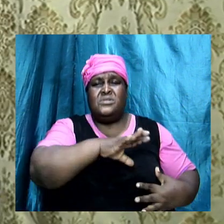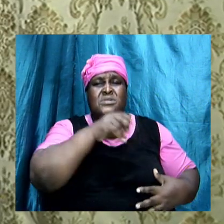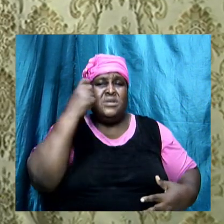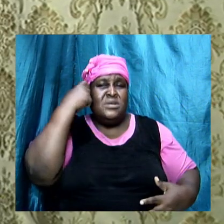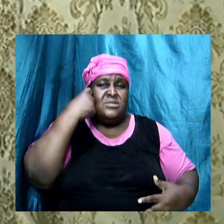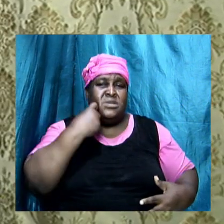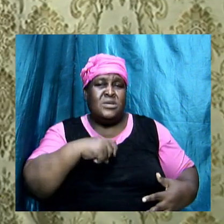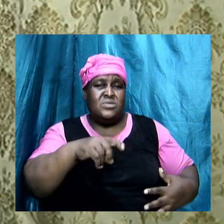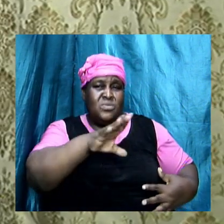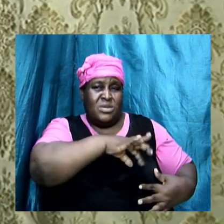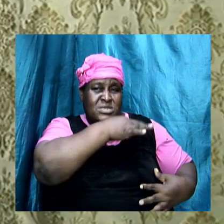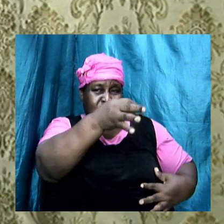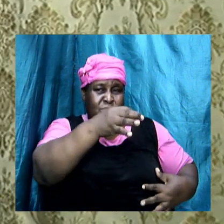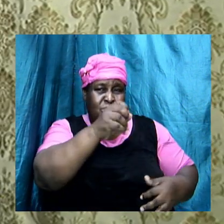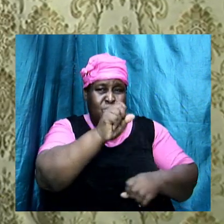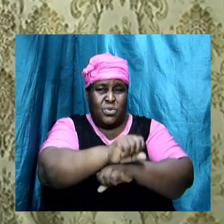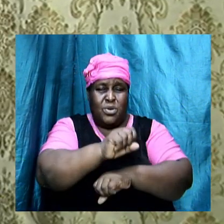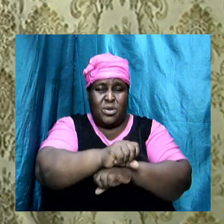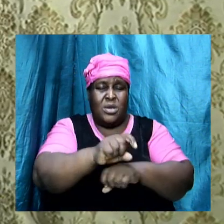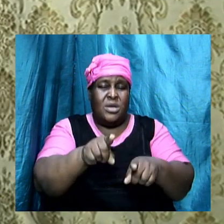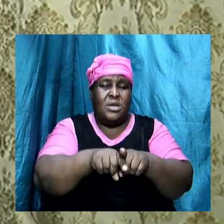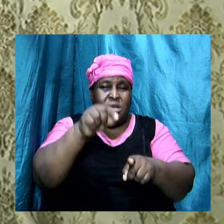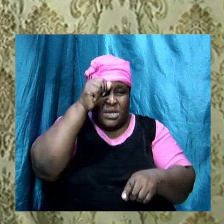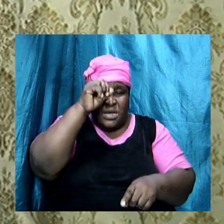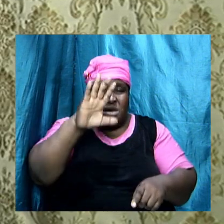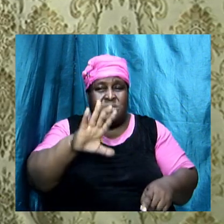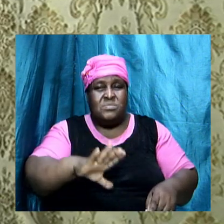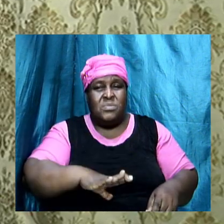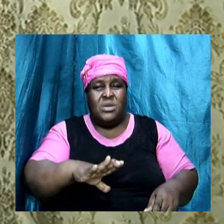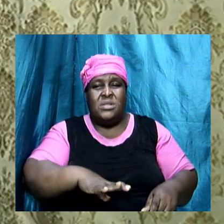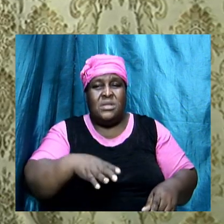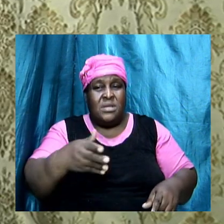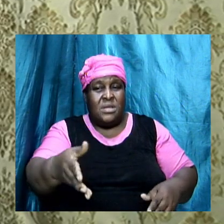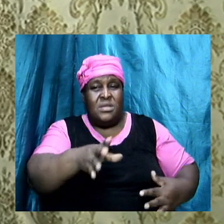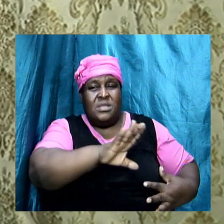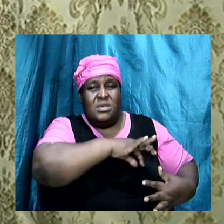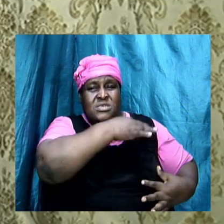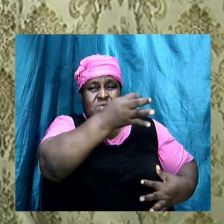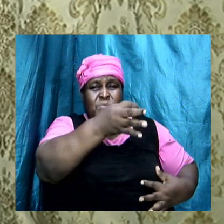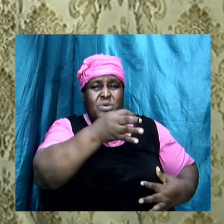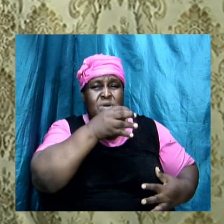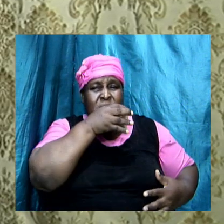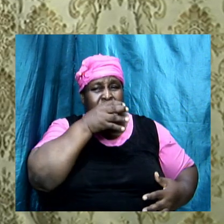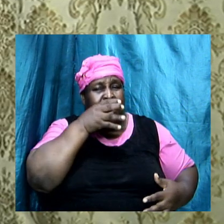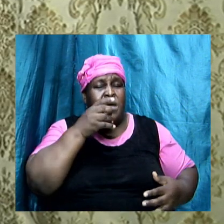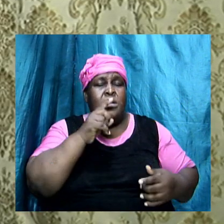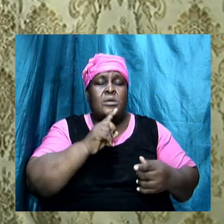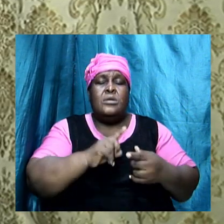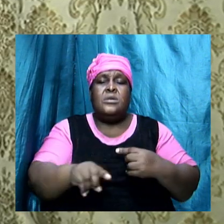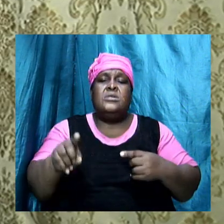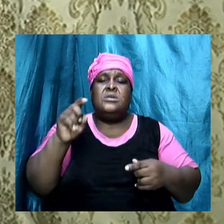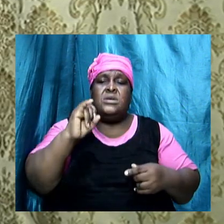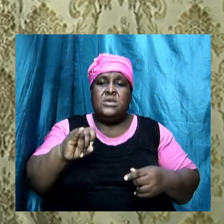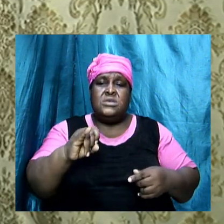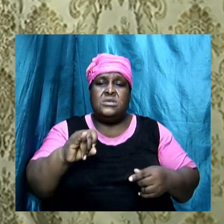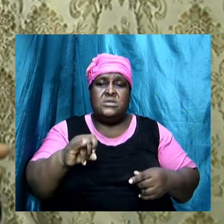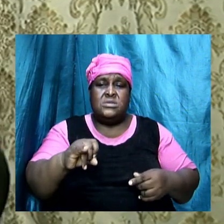Because men, let us understand that these spirits are after us. The Bible pointed it out to us, you know.